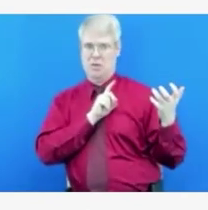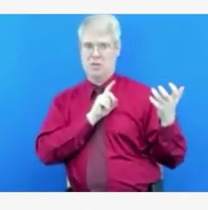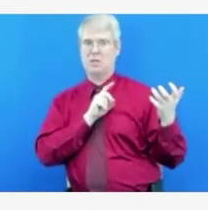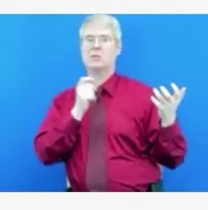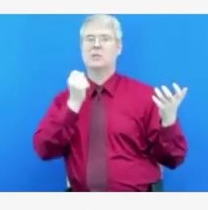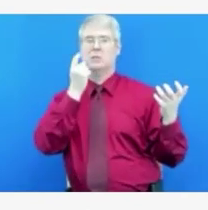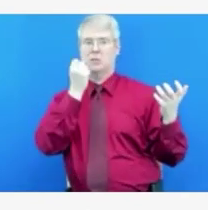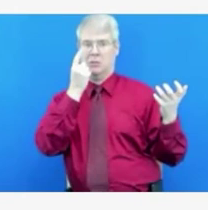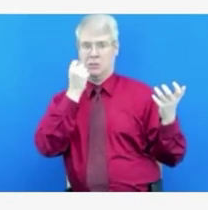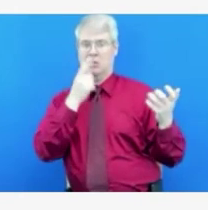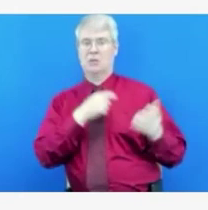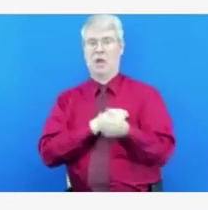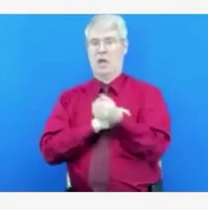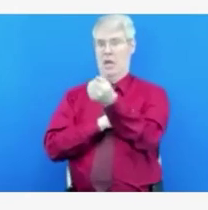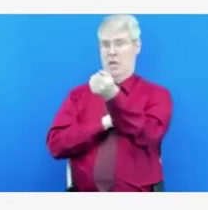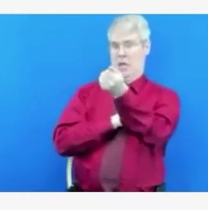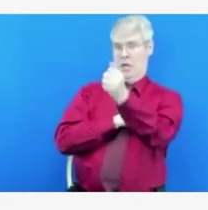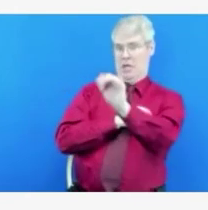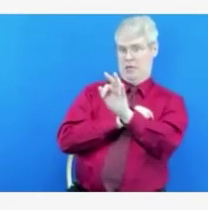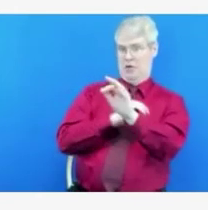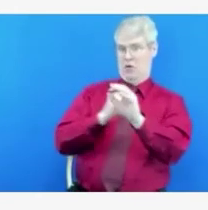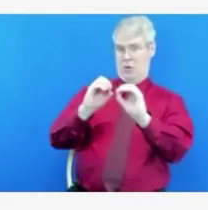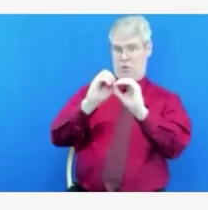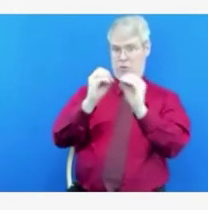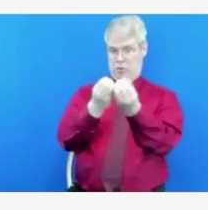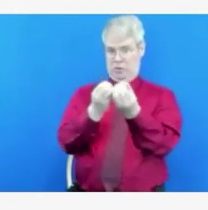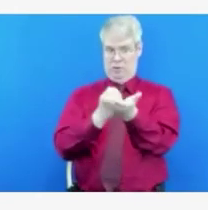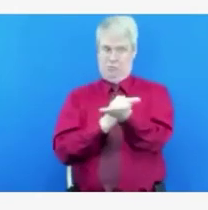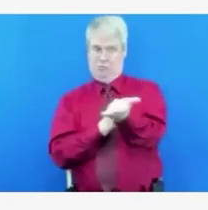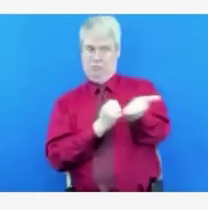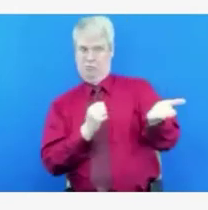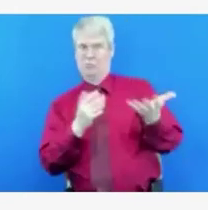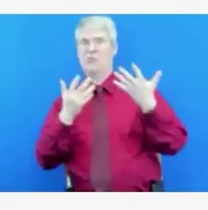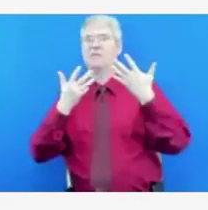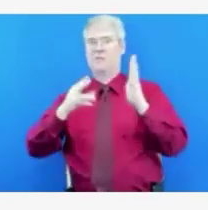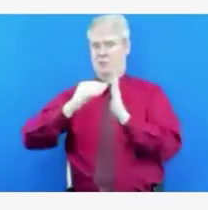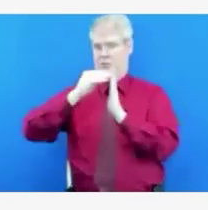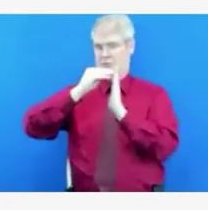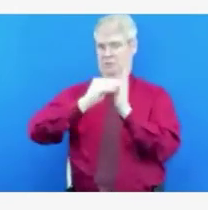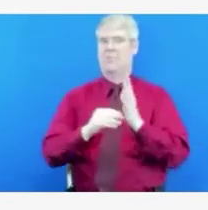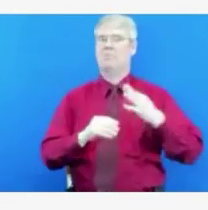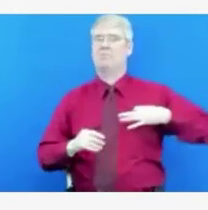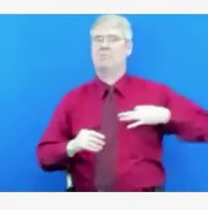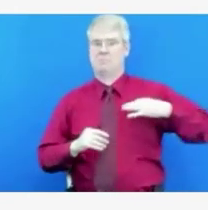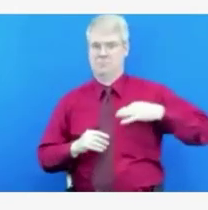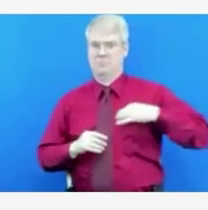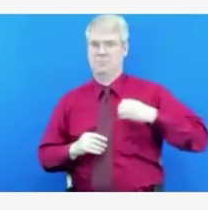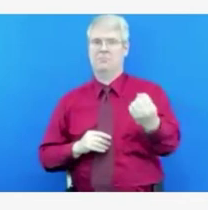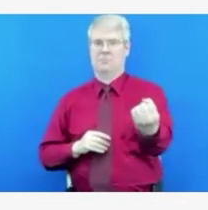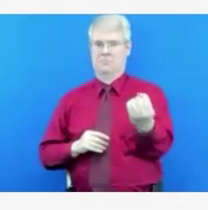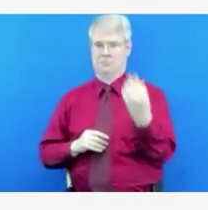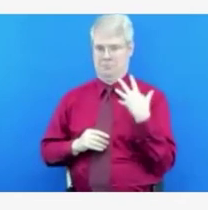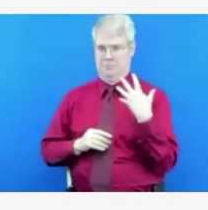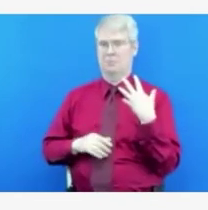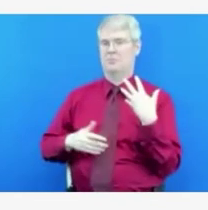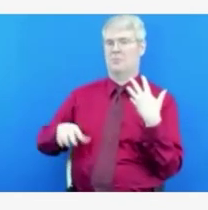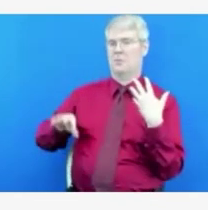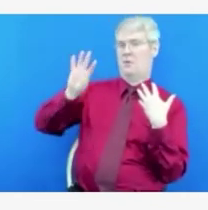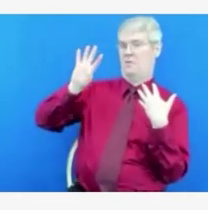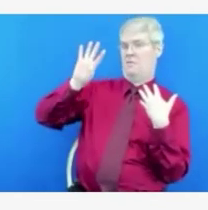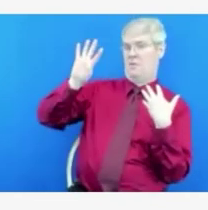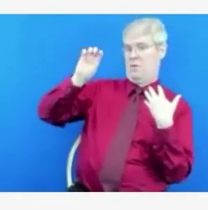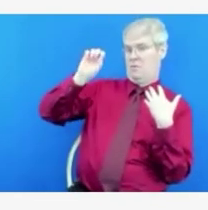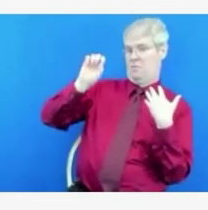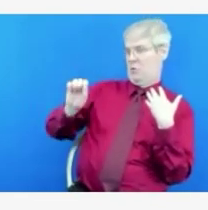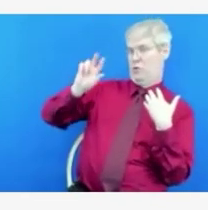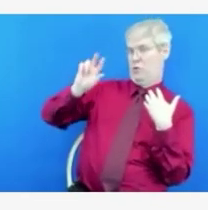subgrant process to the tune of about $4.3 million that's been requested. Funding